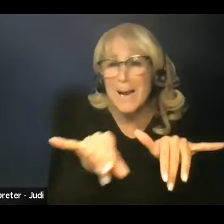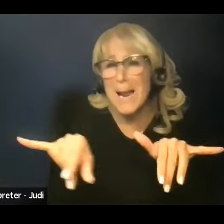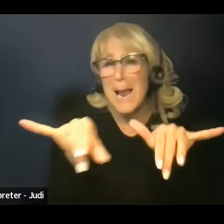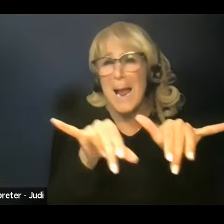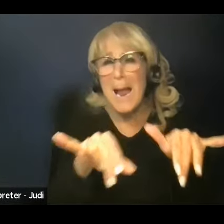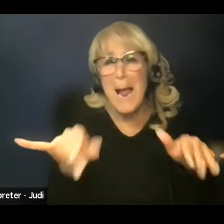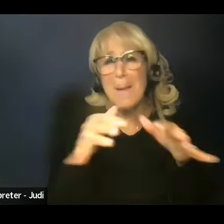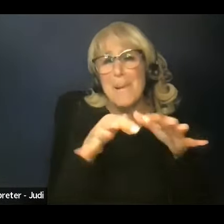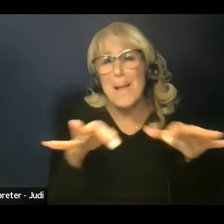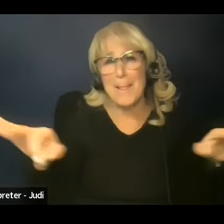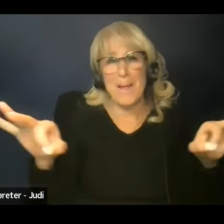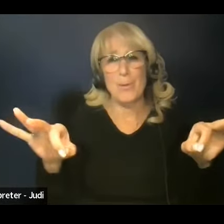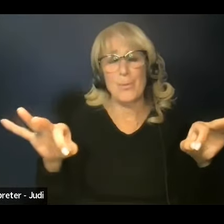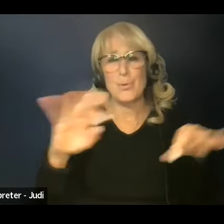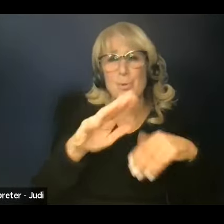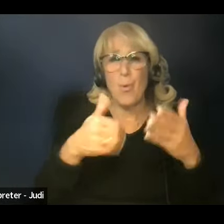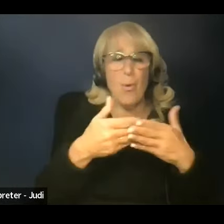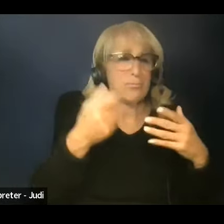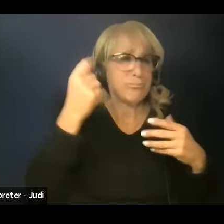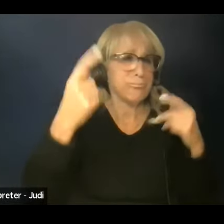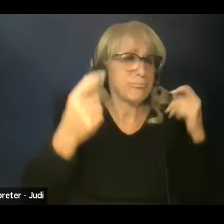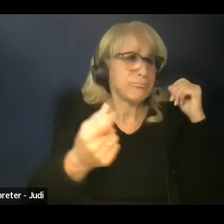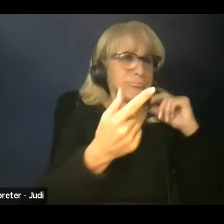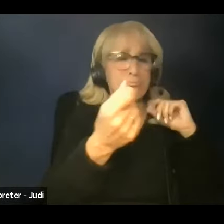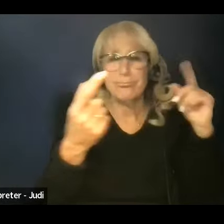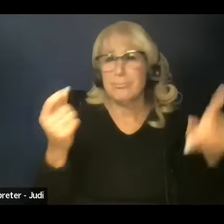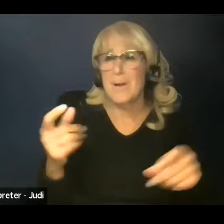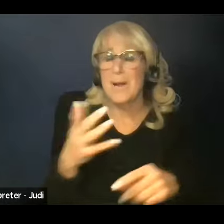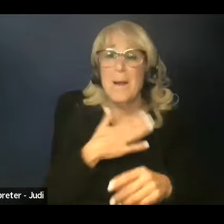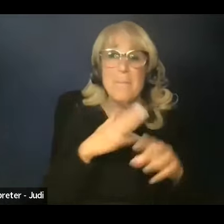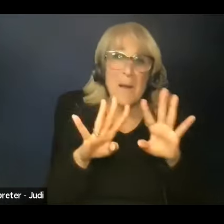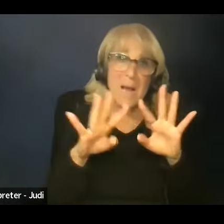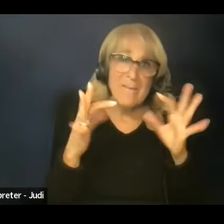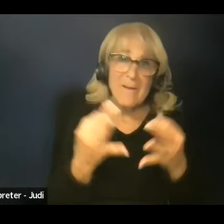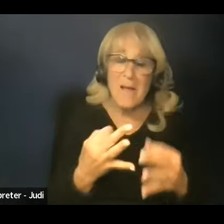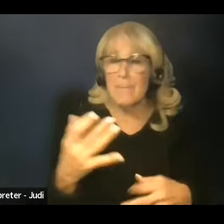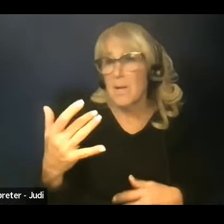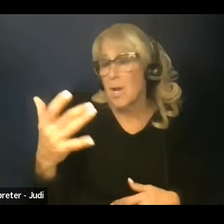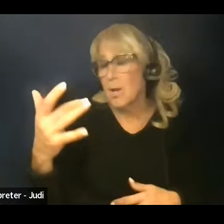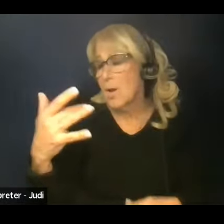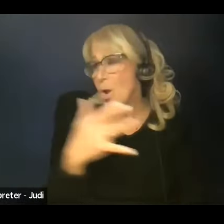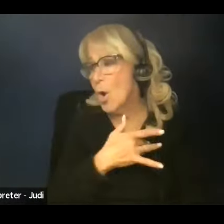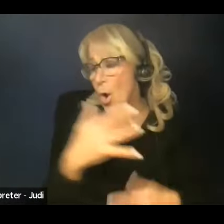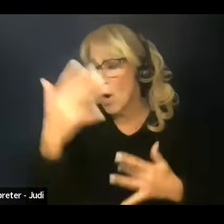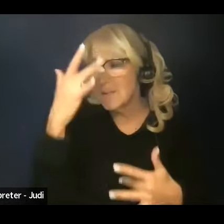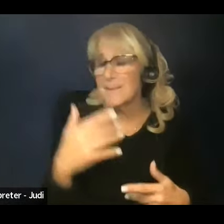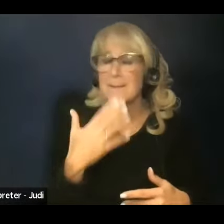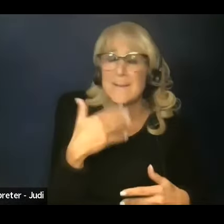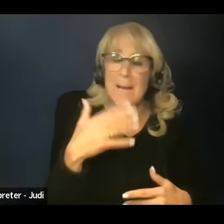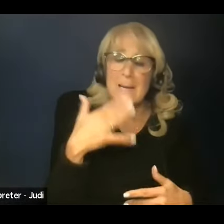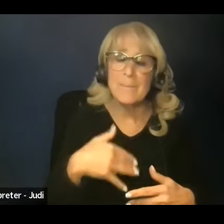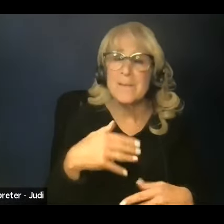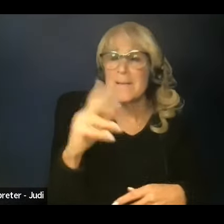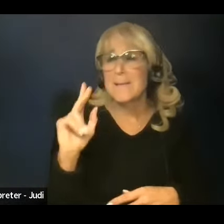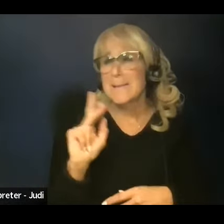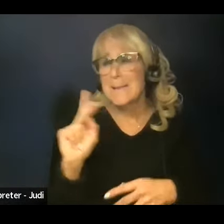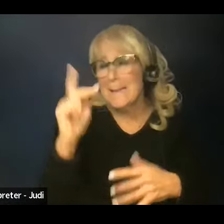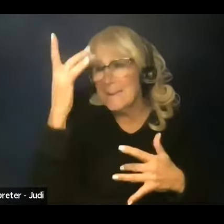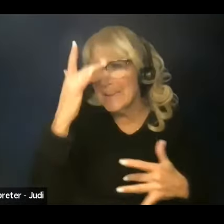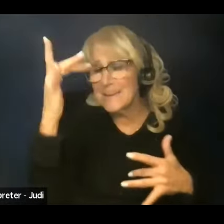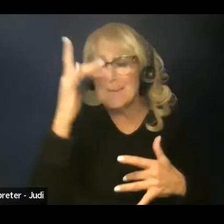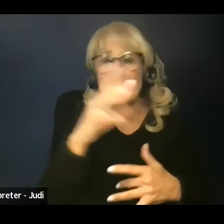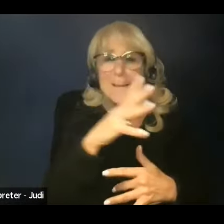spoken by many of us. And my family's been troubled with heart disease, diabetes, kidney disease, hypertension, and yes,